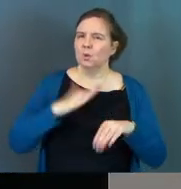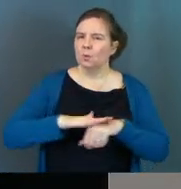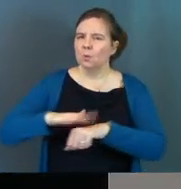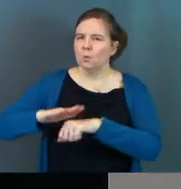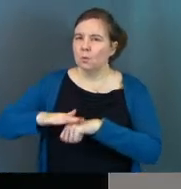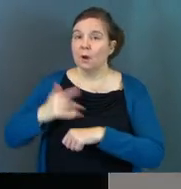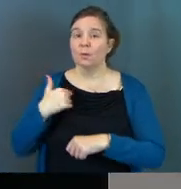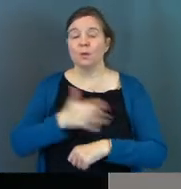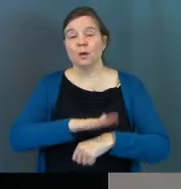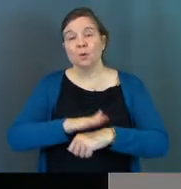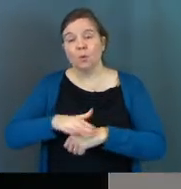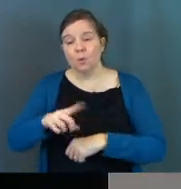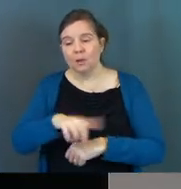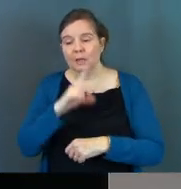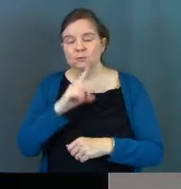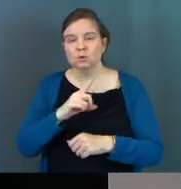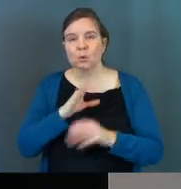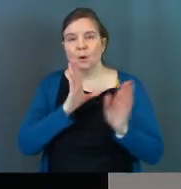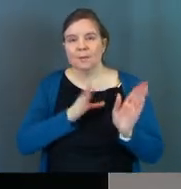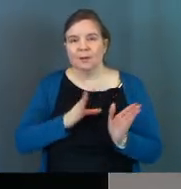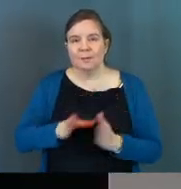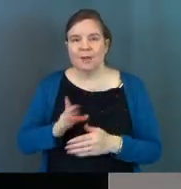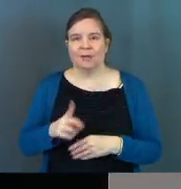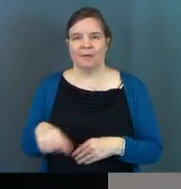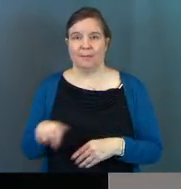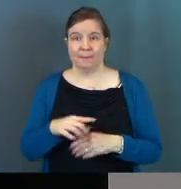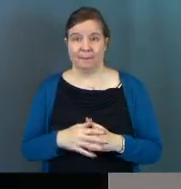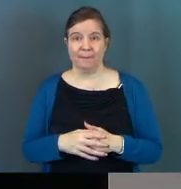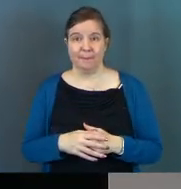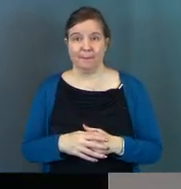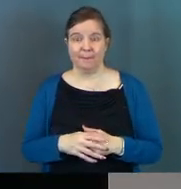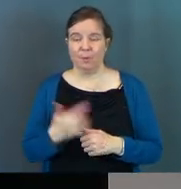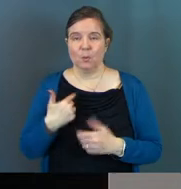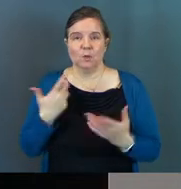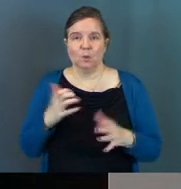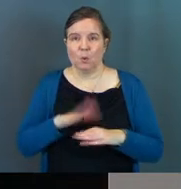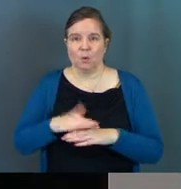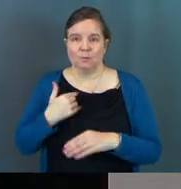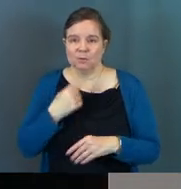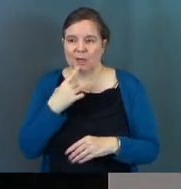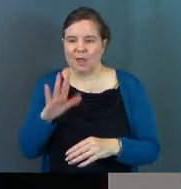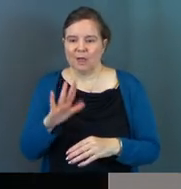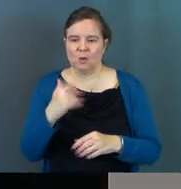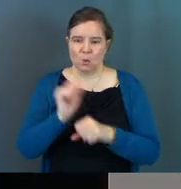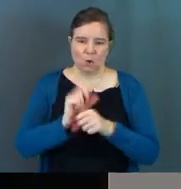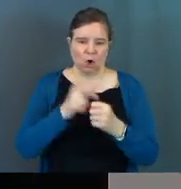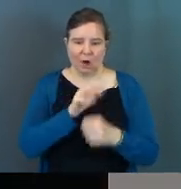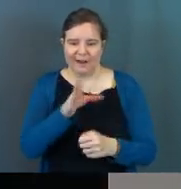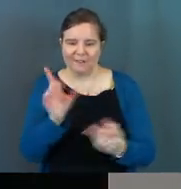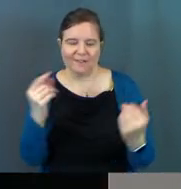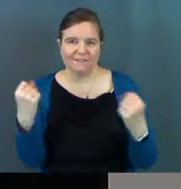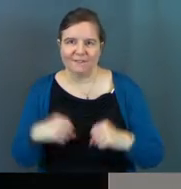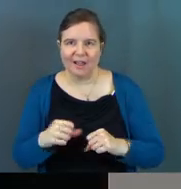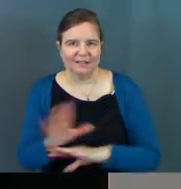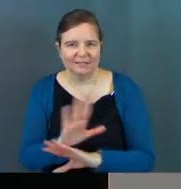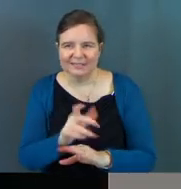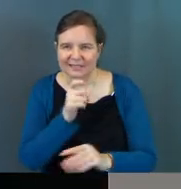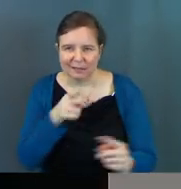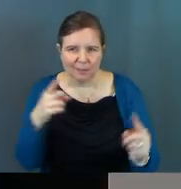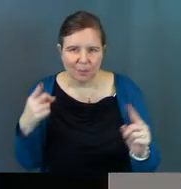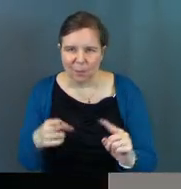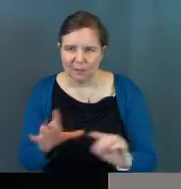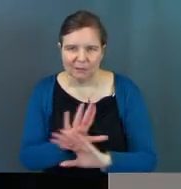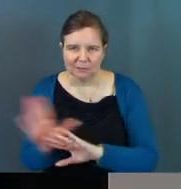warn them? We warn them to prepare them. We don't warn them to say, work hard and never fight. That's not the point.